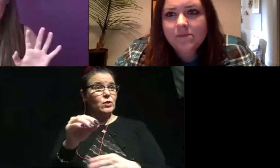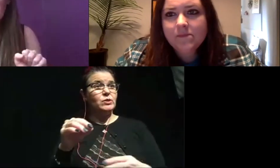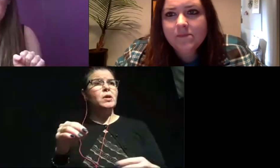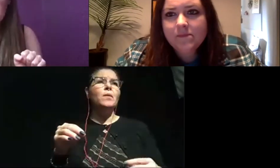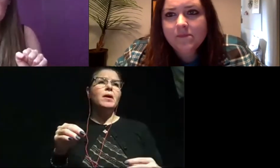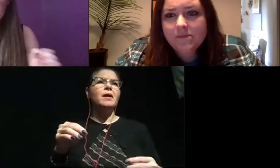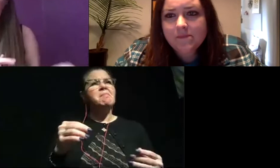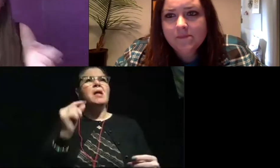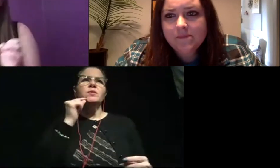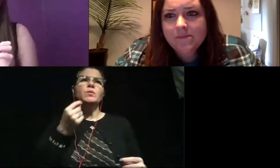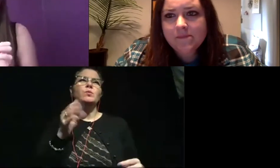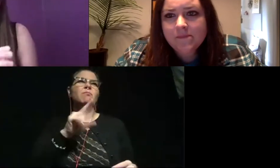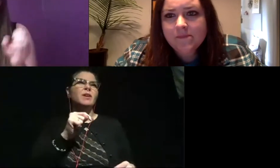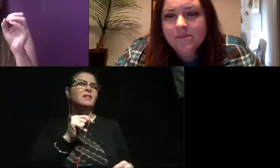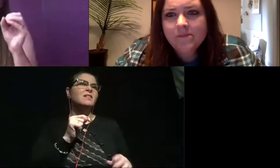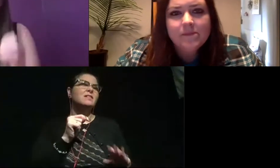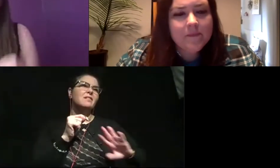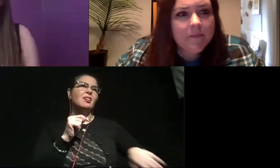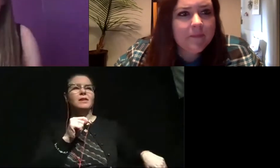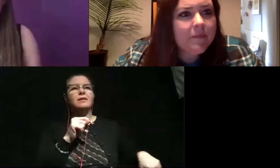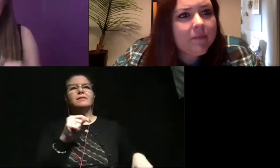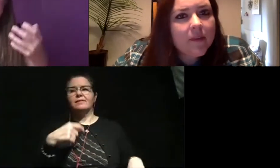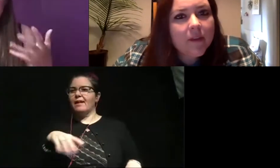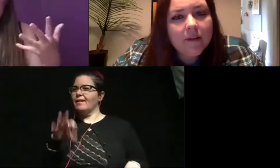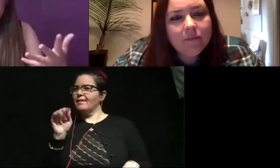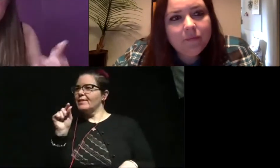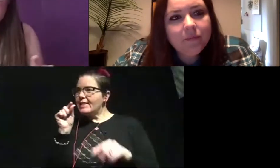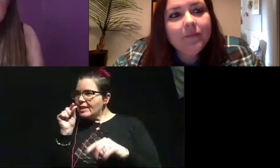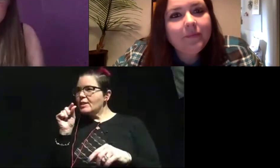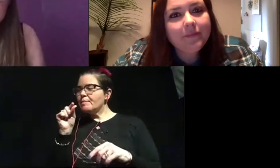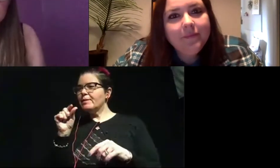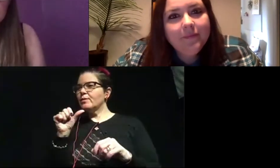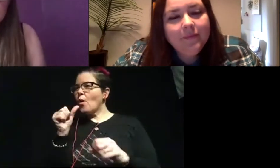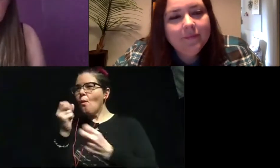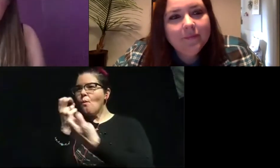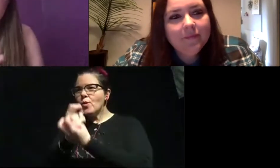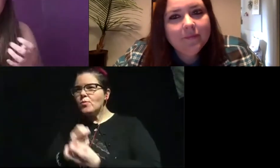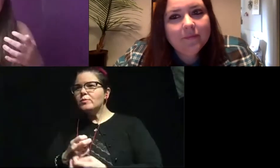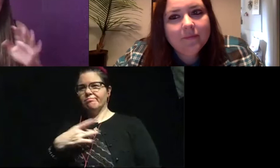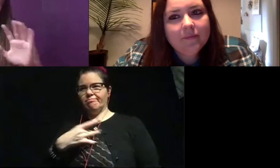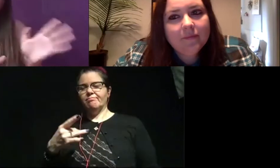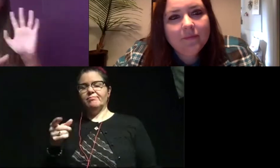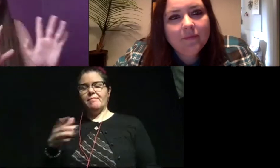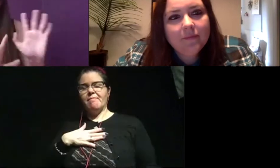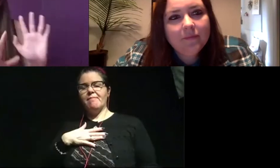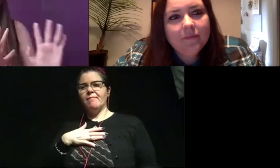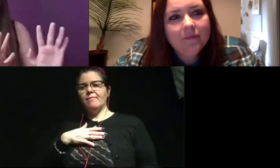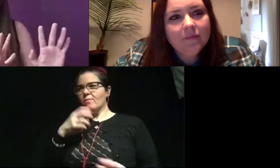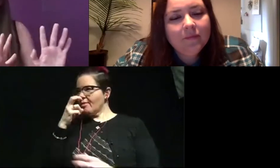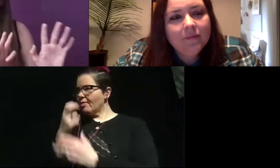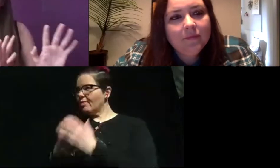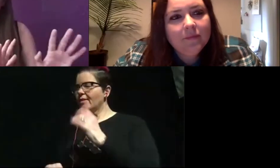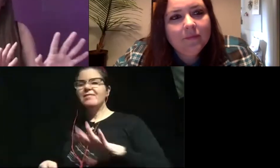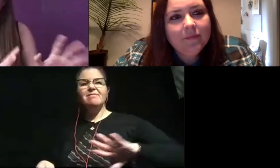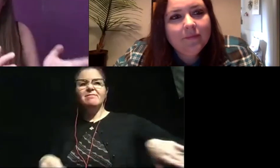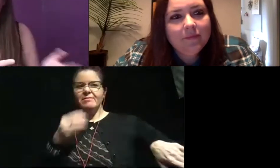cool, but I really like finding these little itty bitty invertebrate fossils instead. And my heart was just like, I'm just really not interested